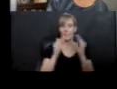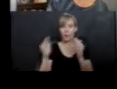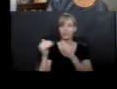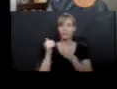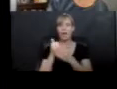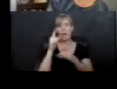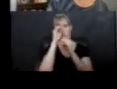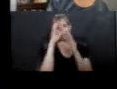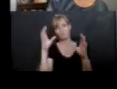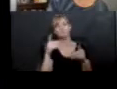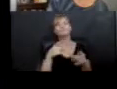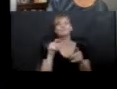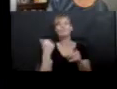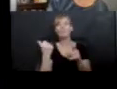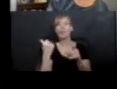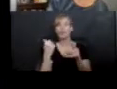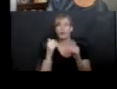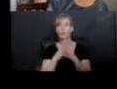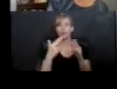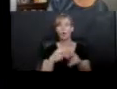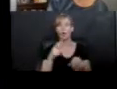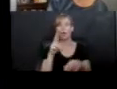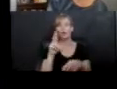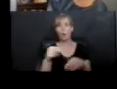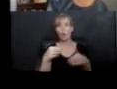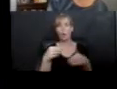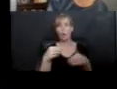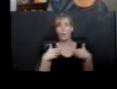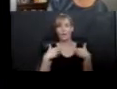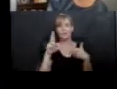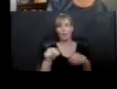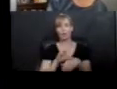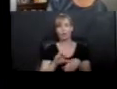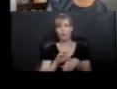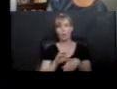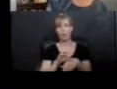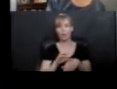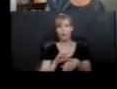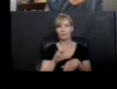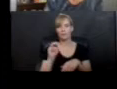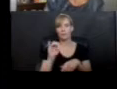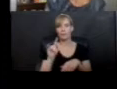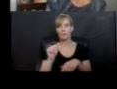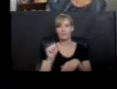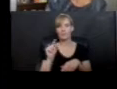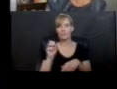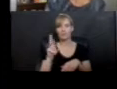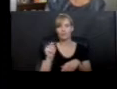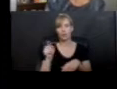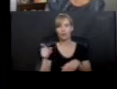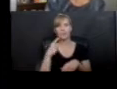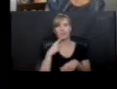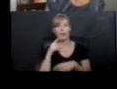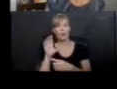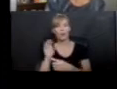example from a wonderful book called No Monkeys, No Chocolate by Melissa Stewart. She says, cocoa pods